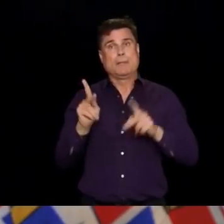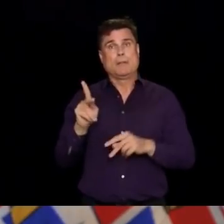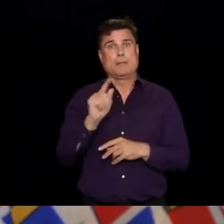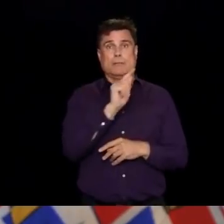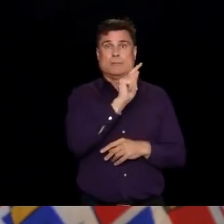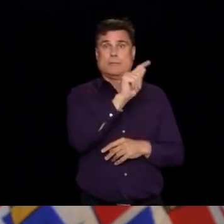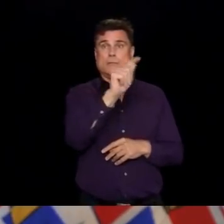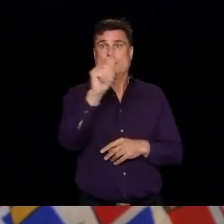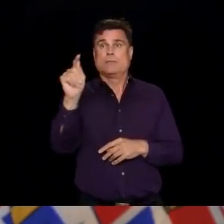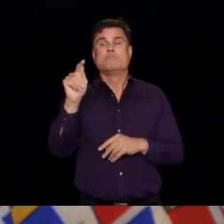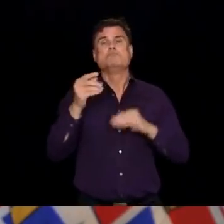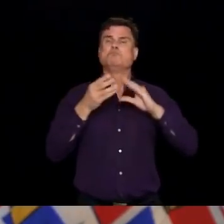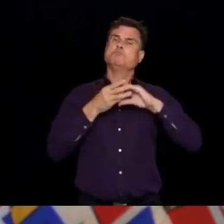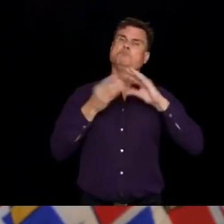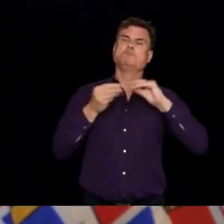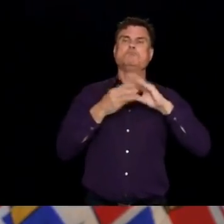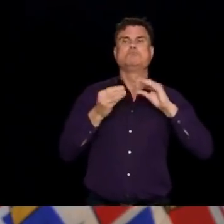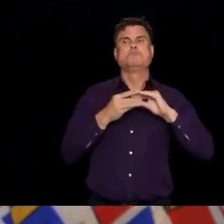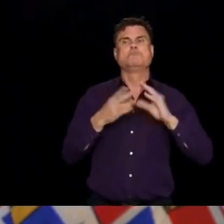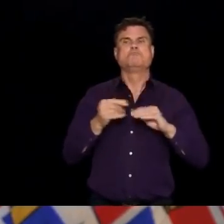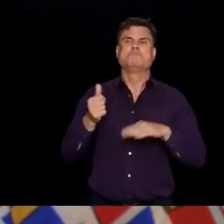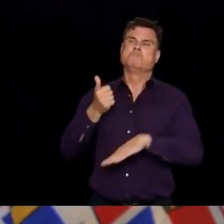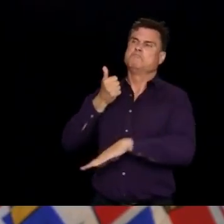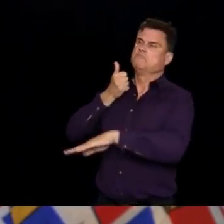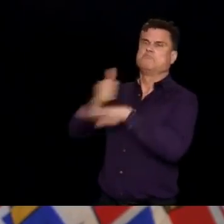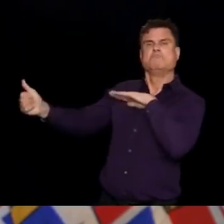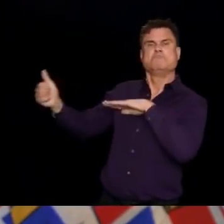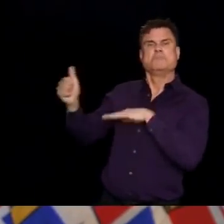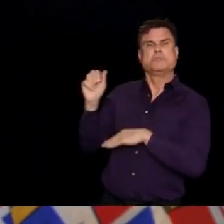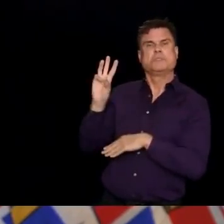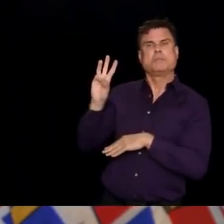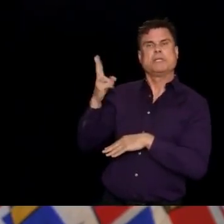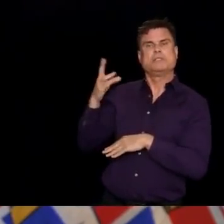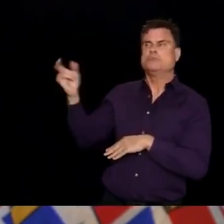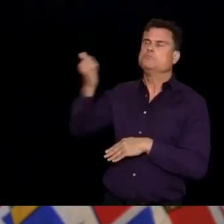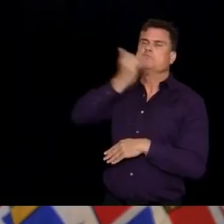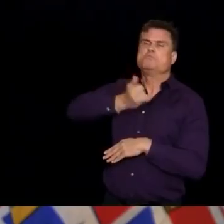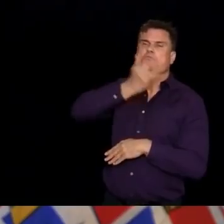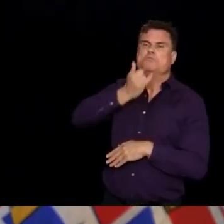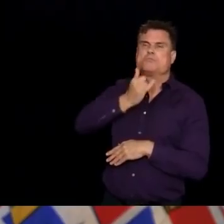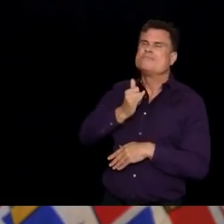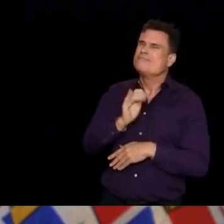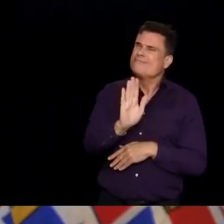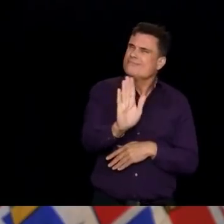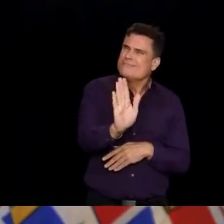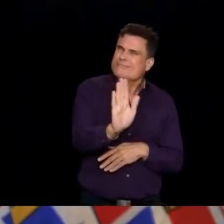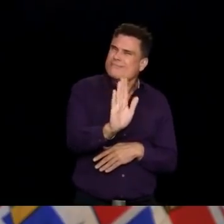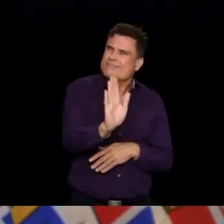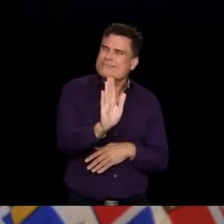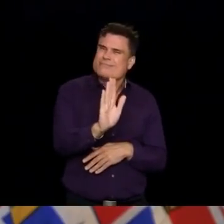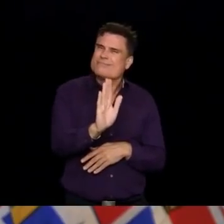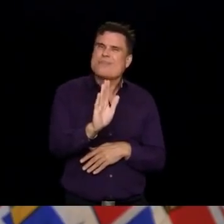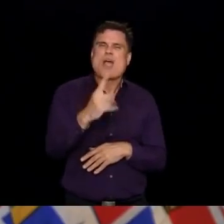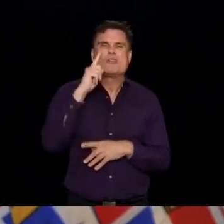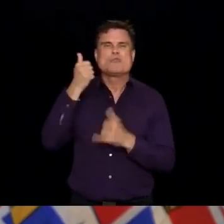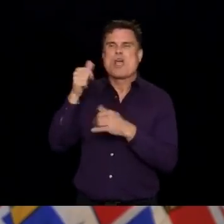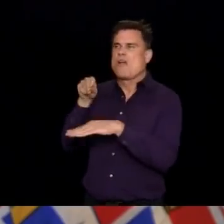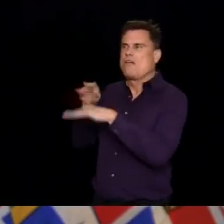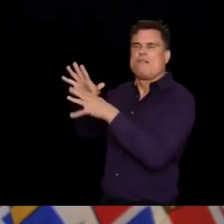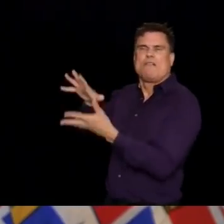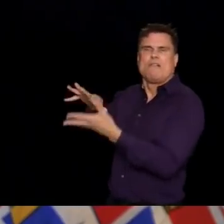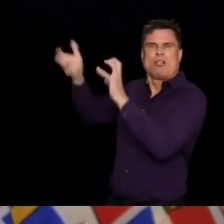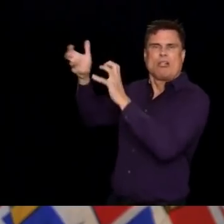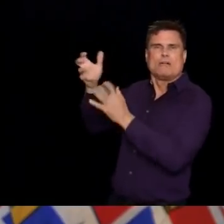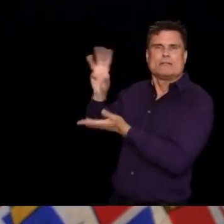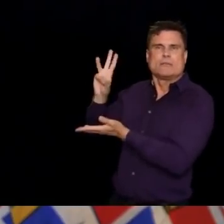controversy. And what these people were looking at, and this is something that has been an